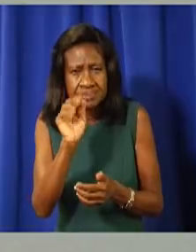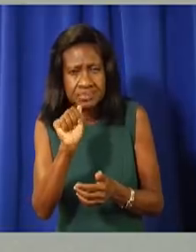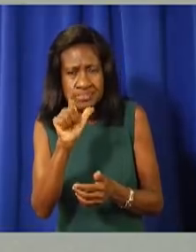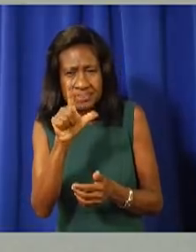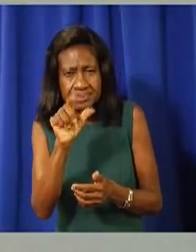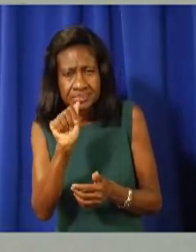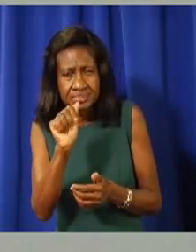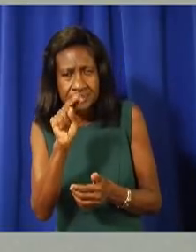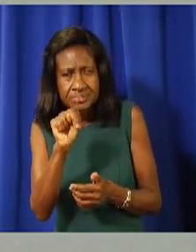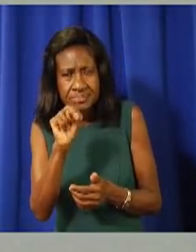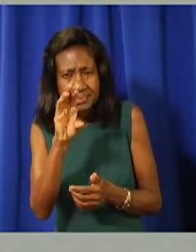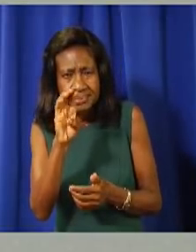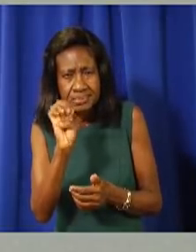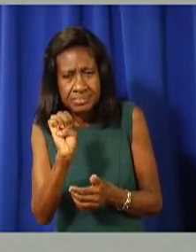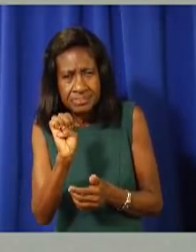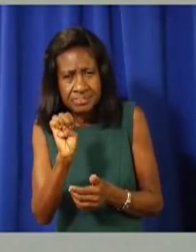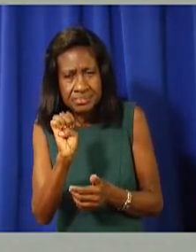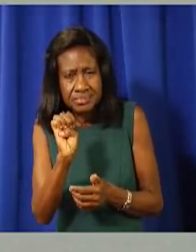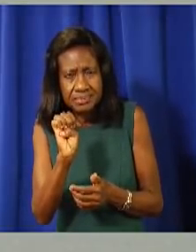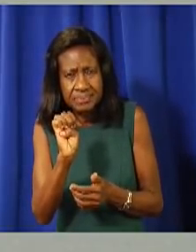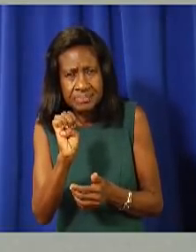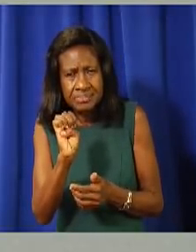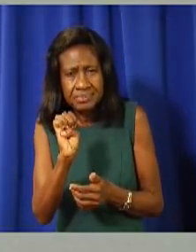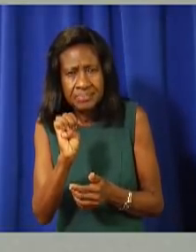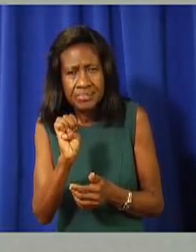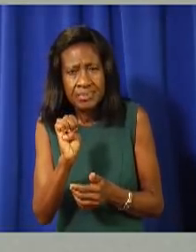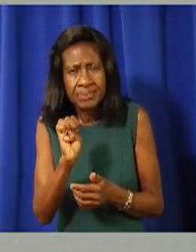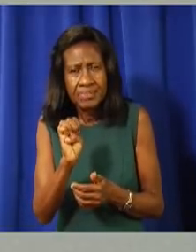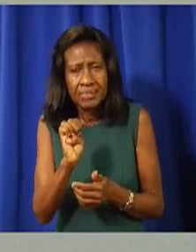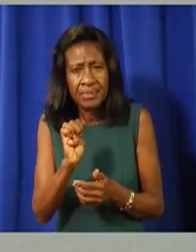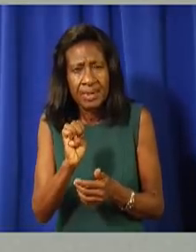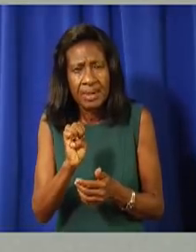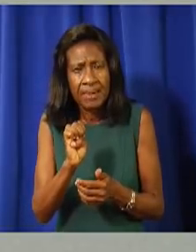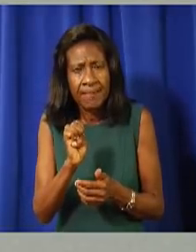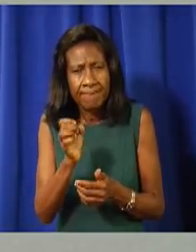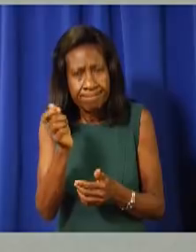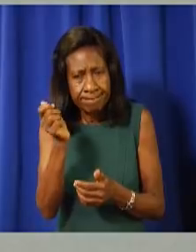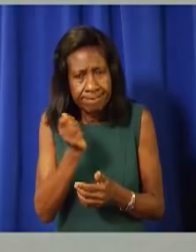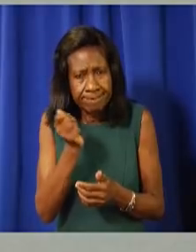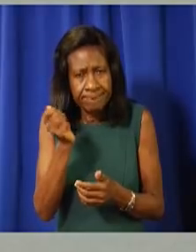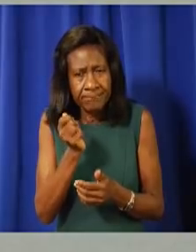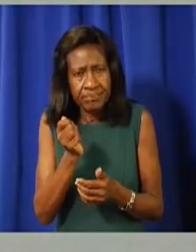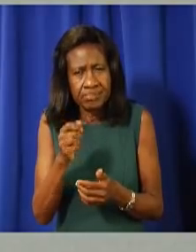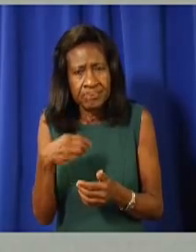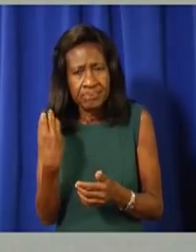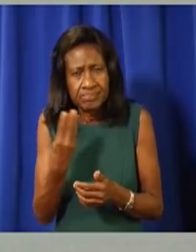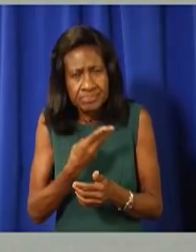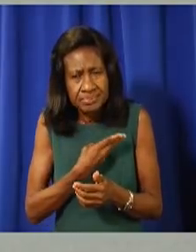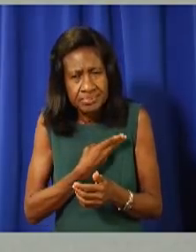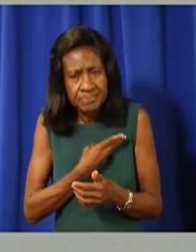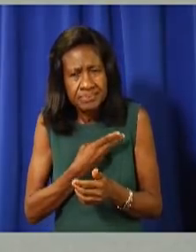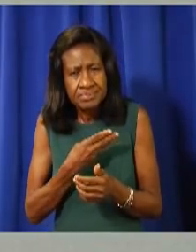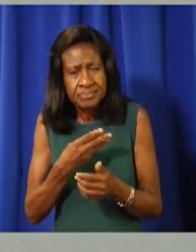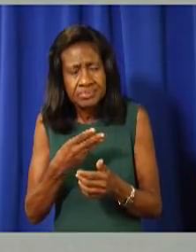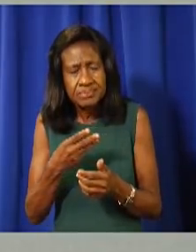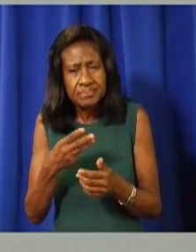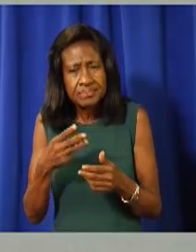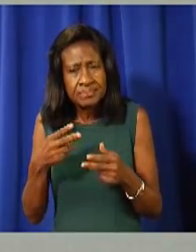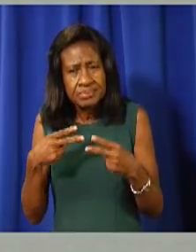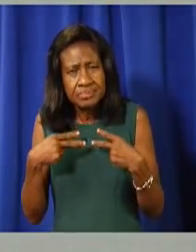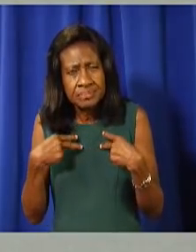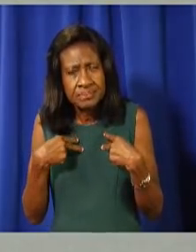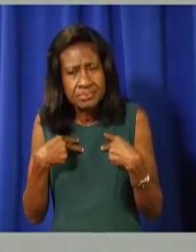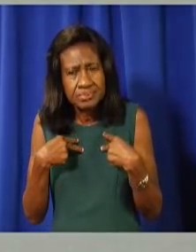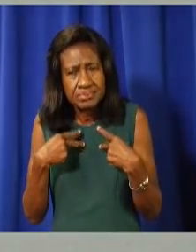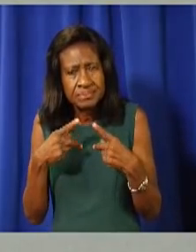balance the benefits. Um, we are going to, you know, to, we, we have an obligation to the parents of the